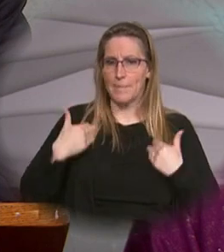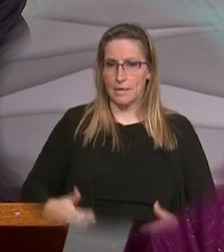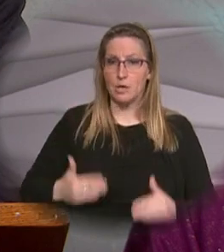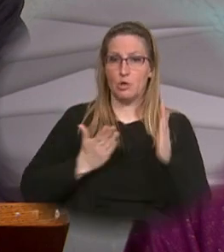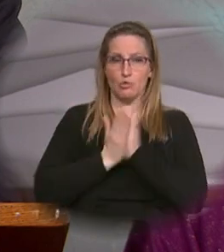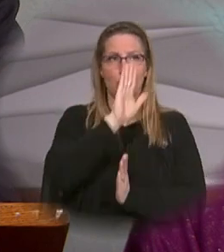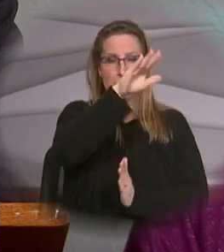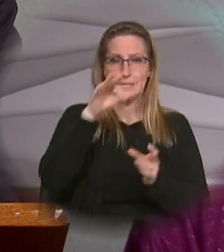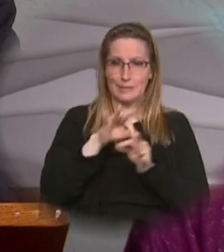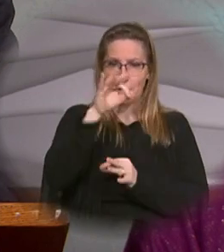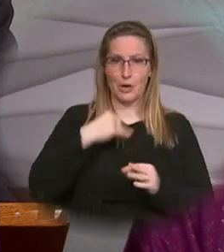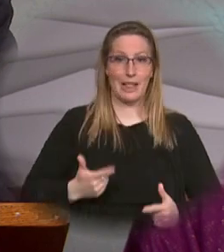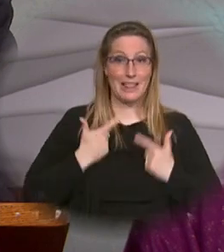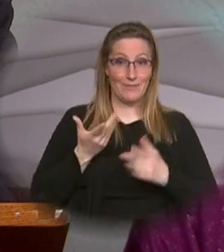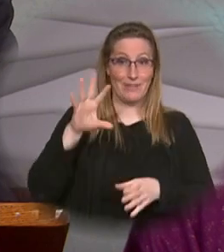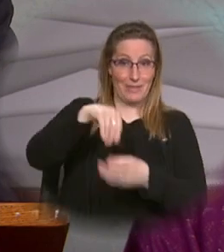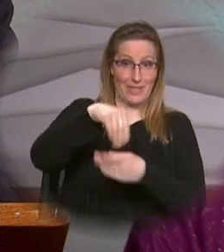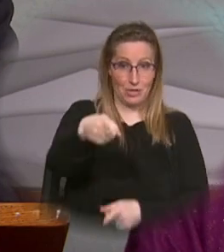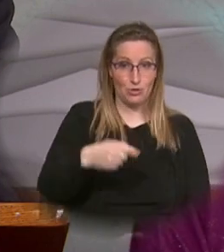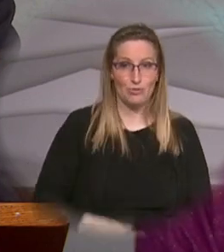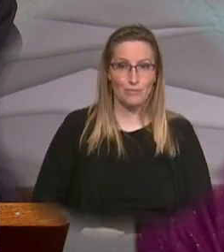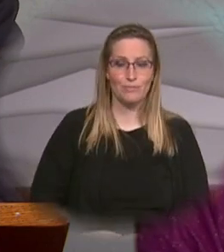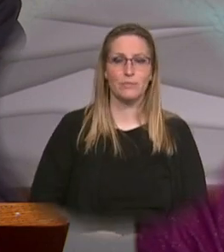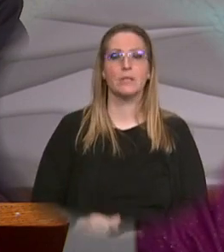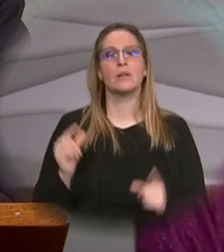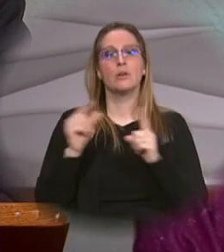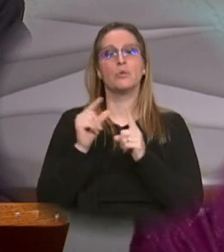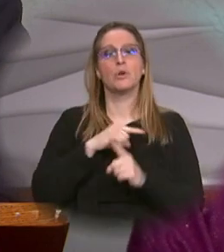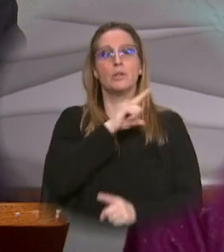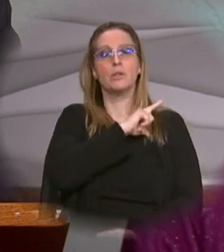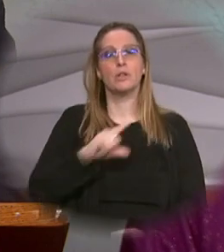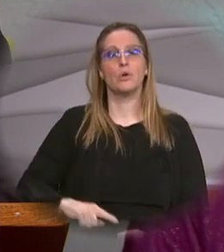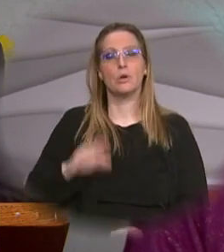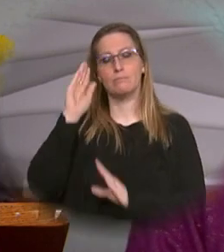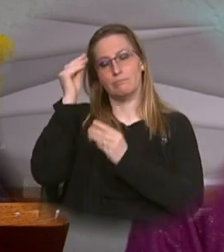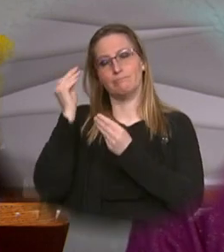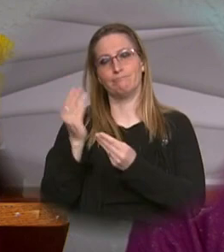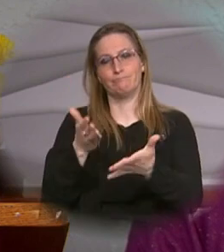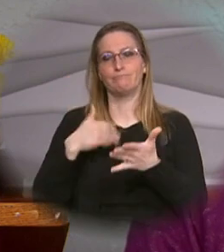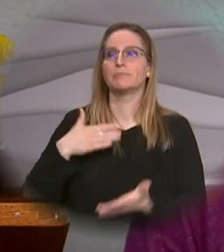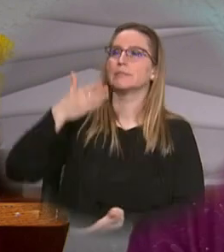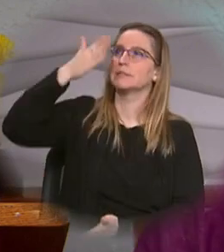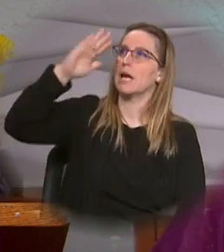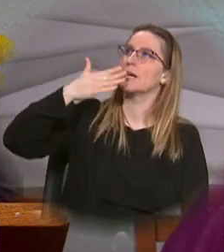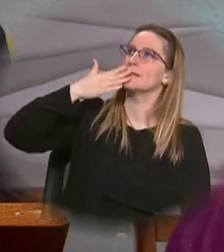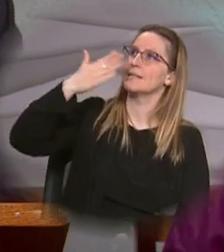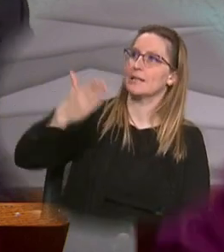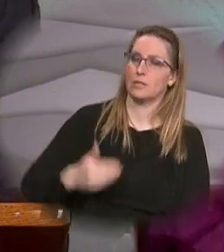his spirit dwelling in you the word of the Lord thanks be to God